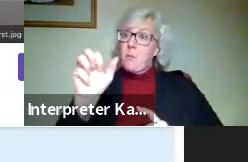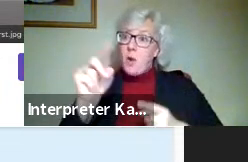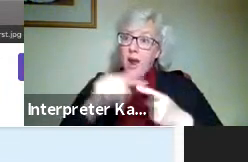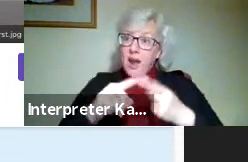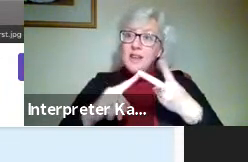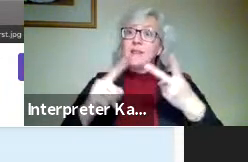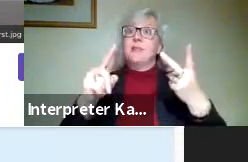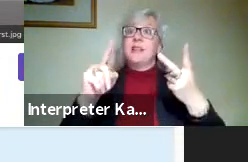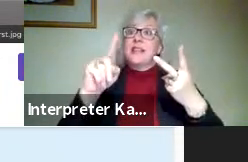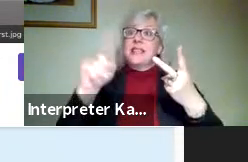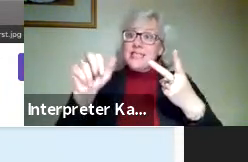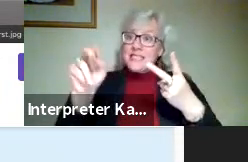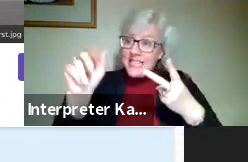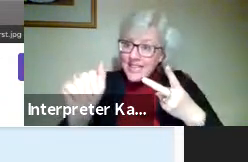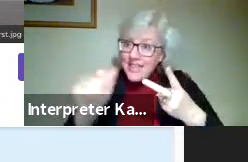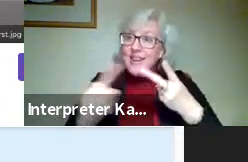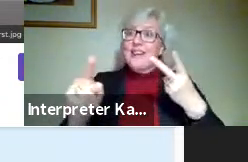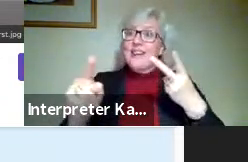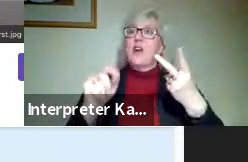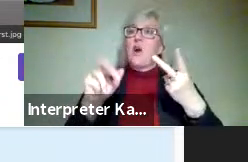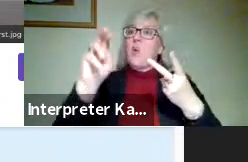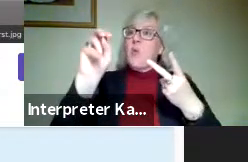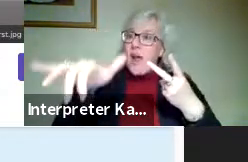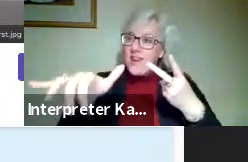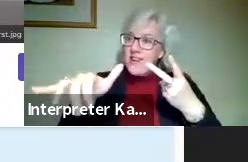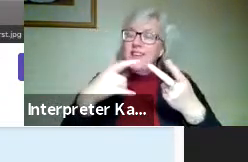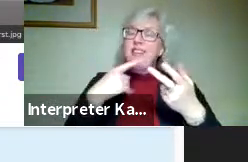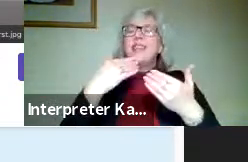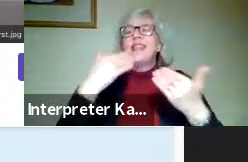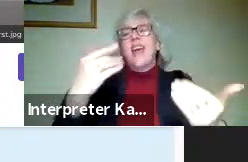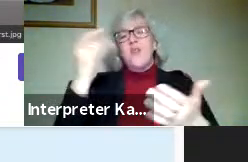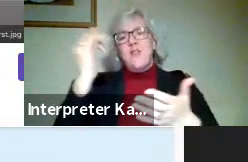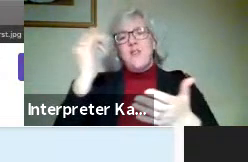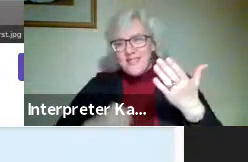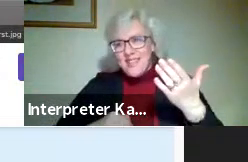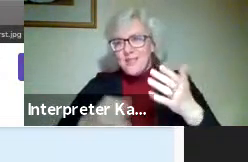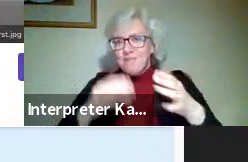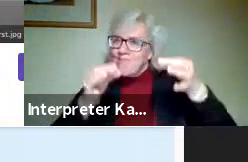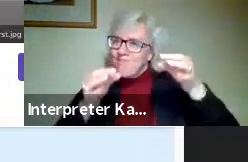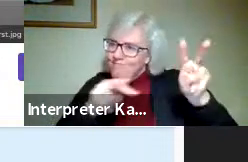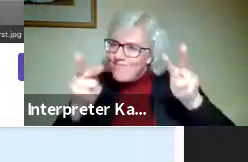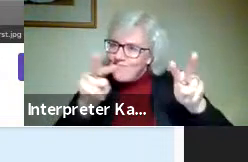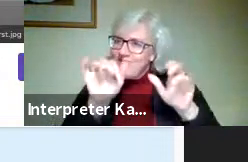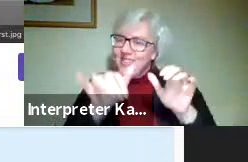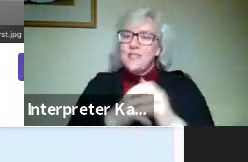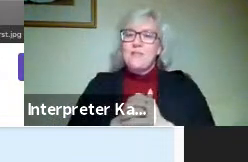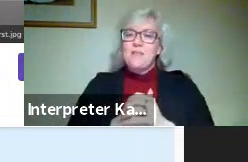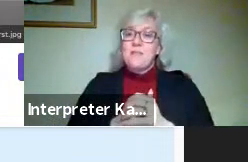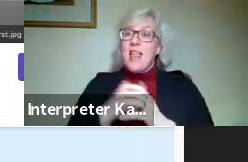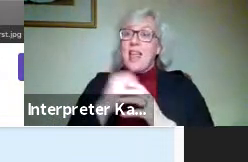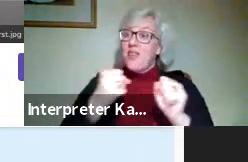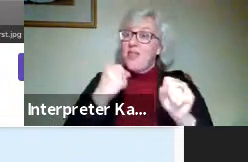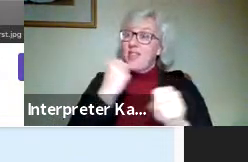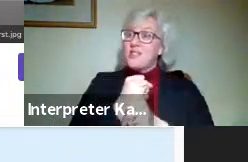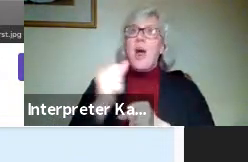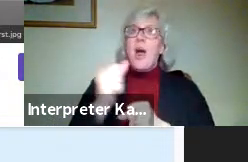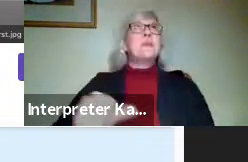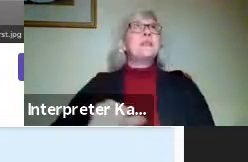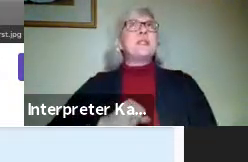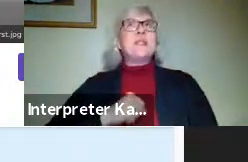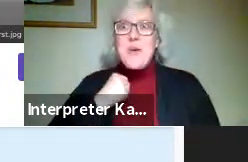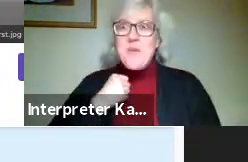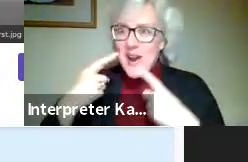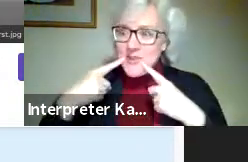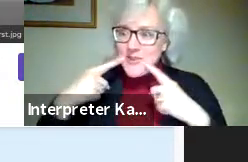Rodney, thank you for participating in so many aspects of our student design show. So, this year, I am so proud to